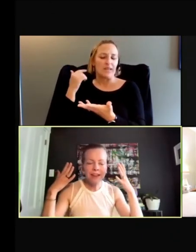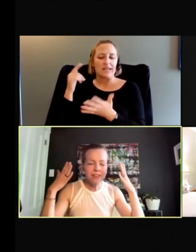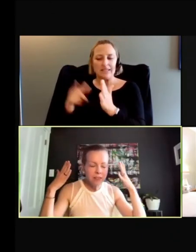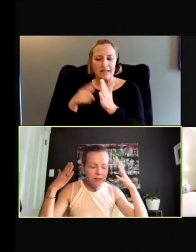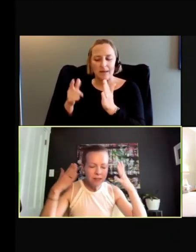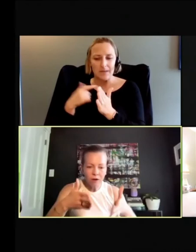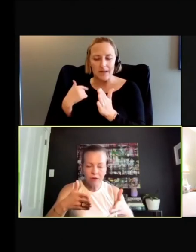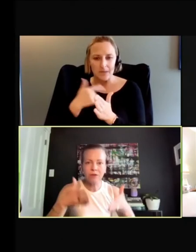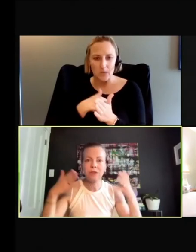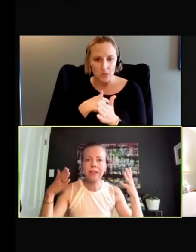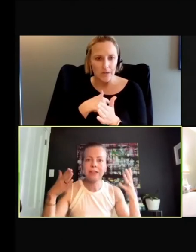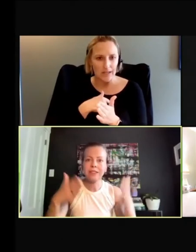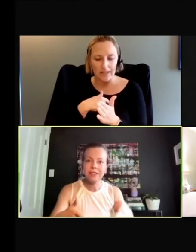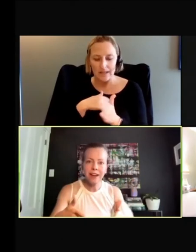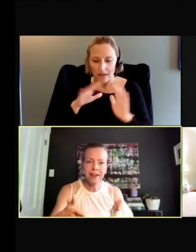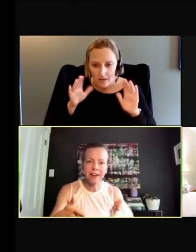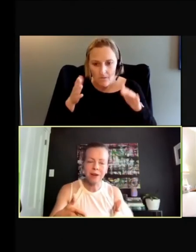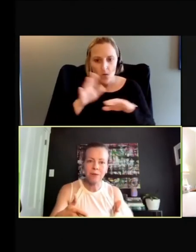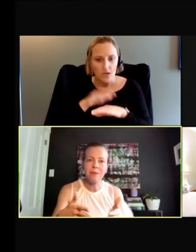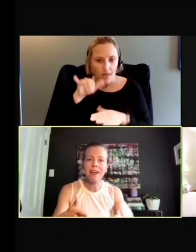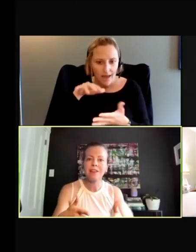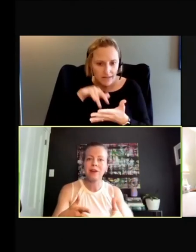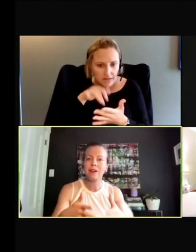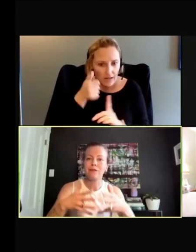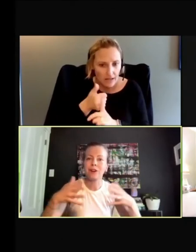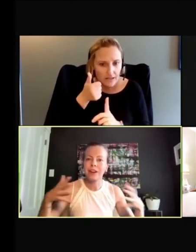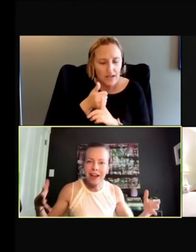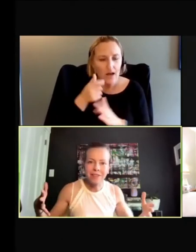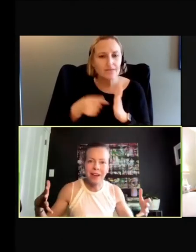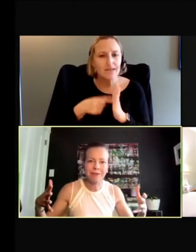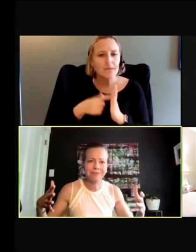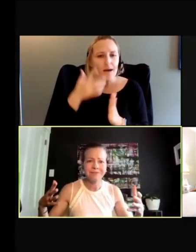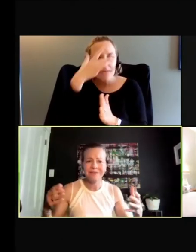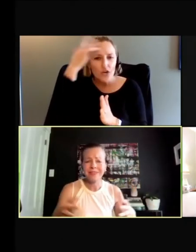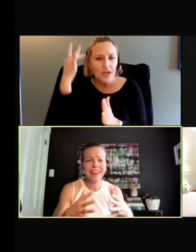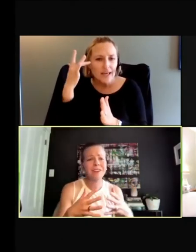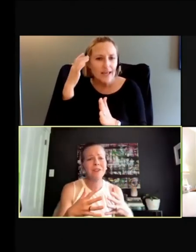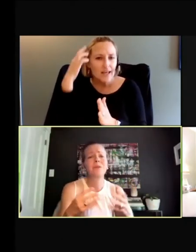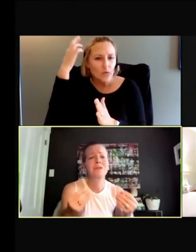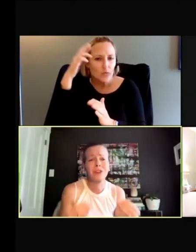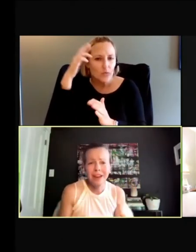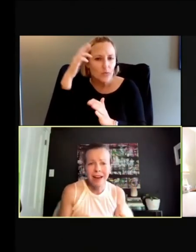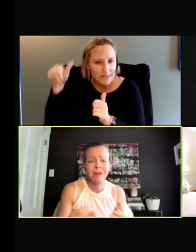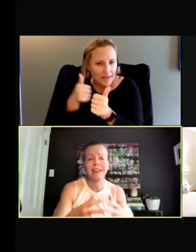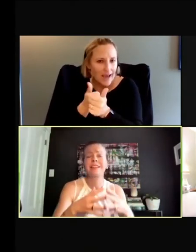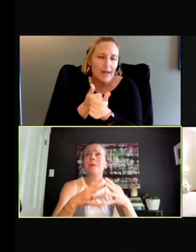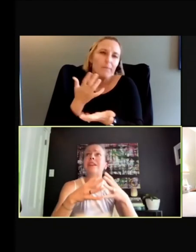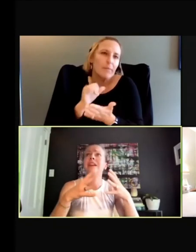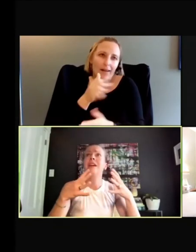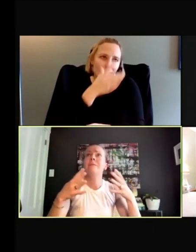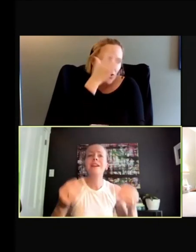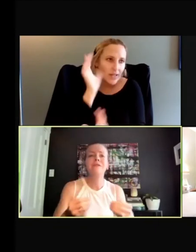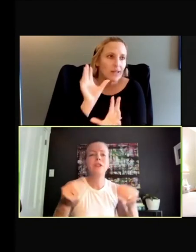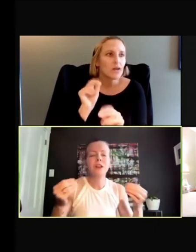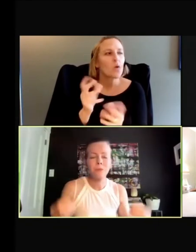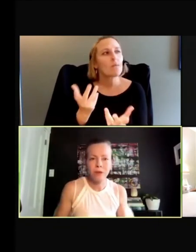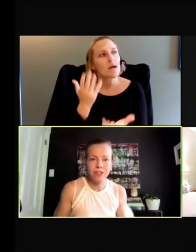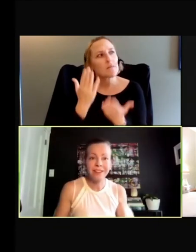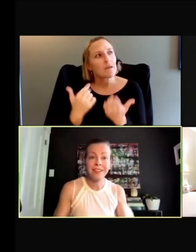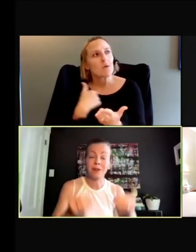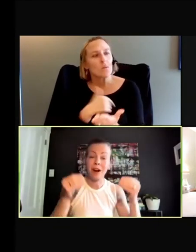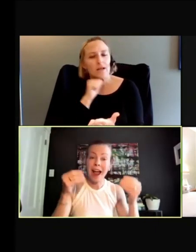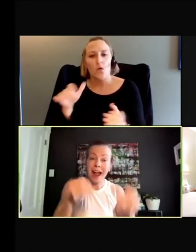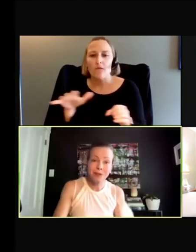into the zone of doing the study that we may kind of forget that. And I don't know that we forget, but like that we may not fully